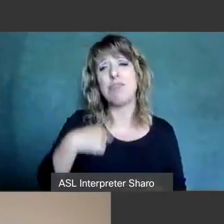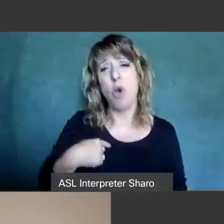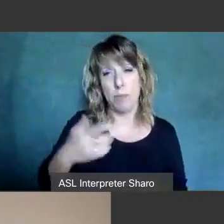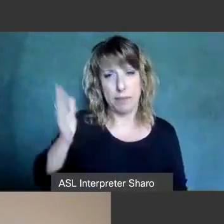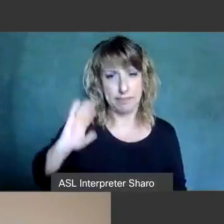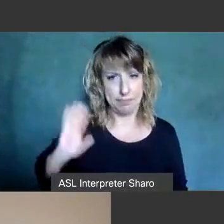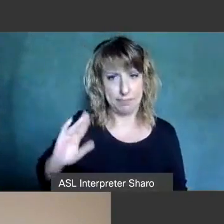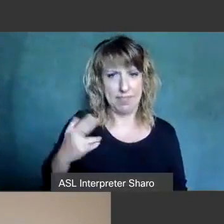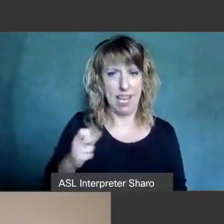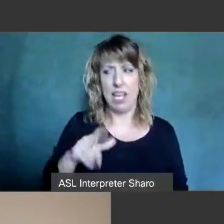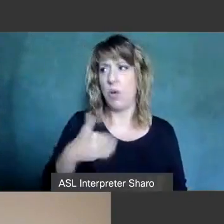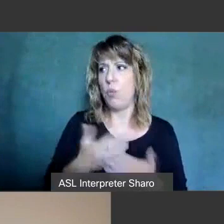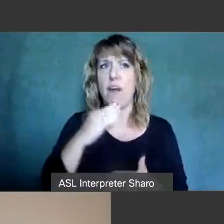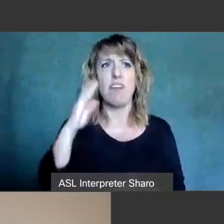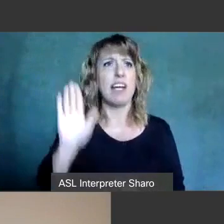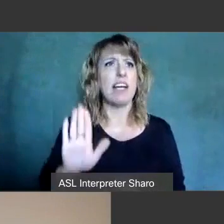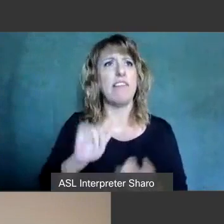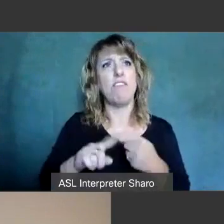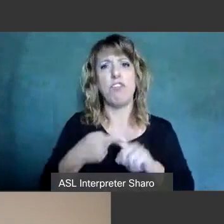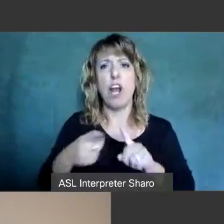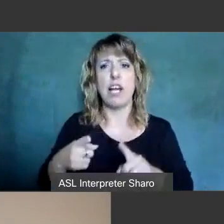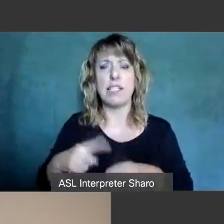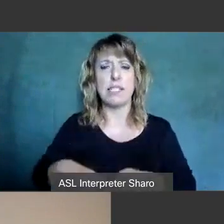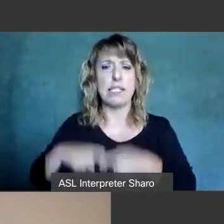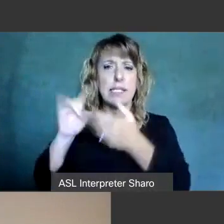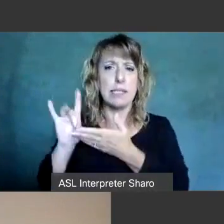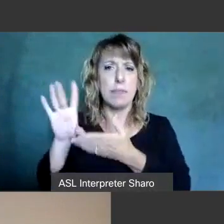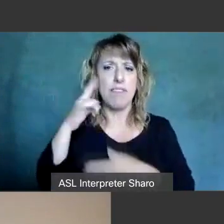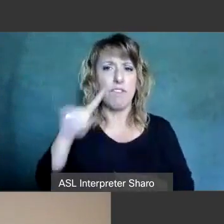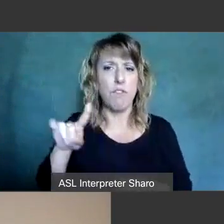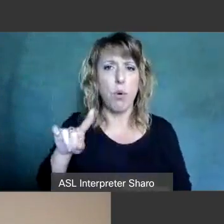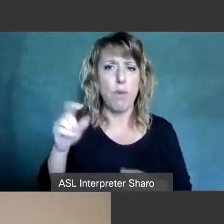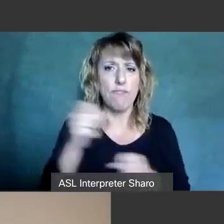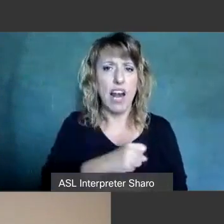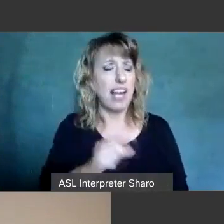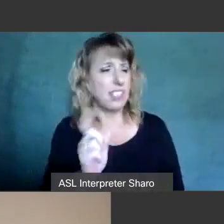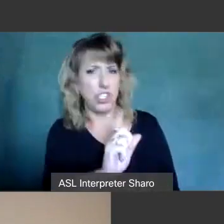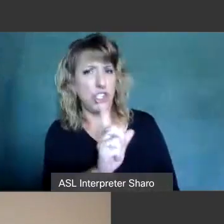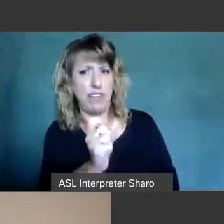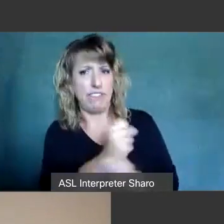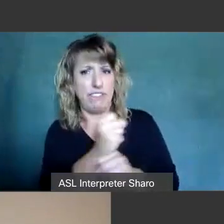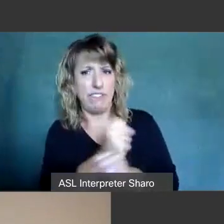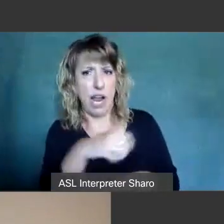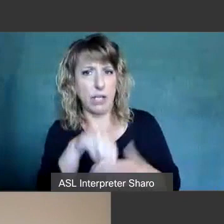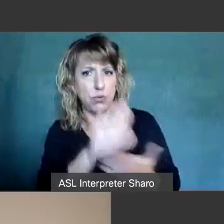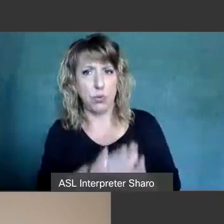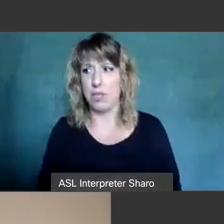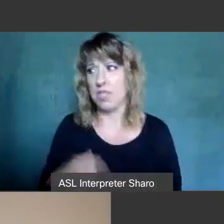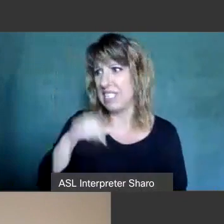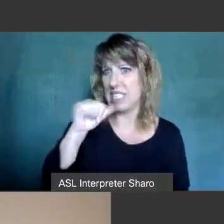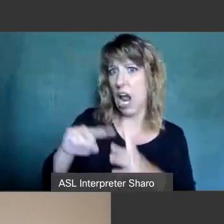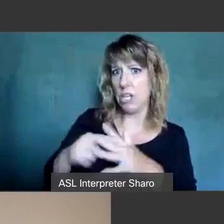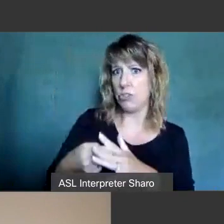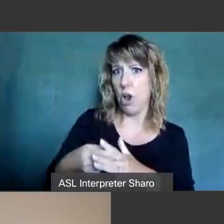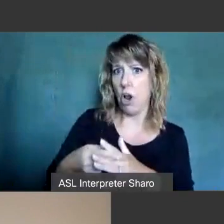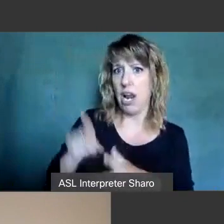all upset because his friend got suspended for fighting and i said well you shouldn't fight in school and he said well he didn't start it the kid punched him and then